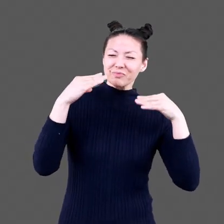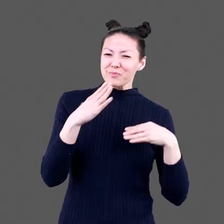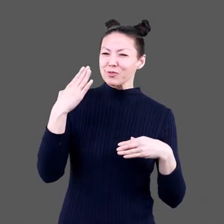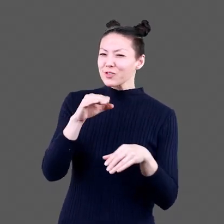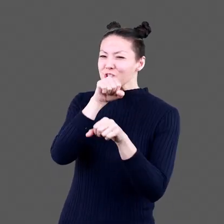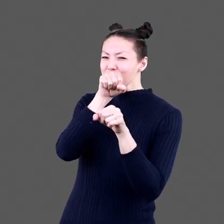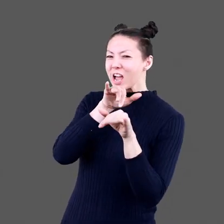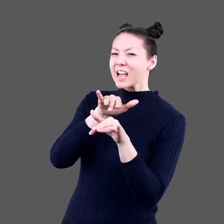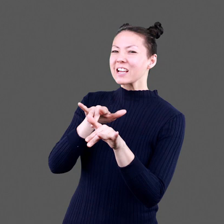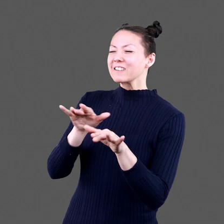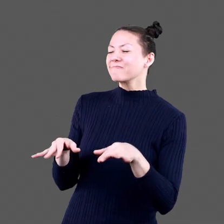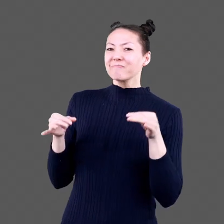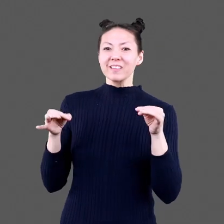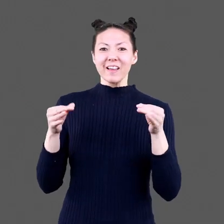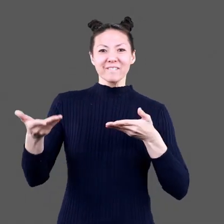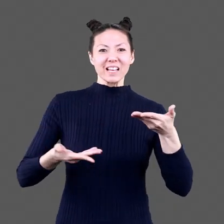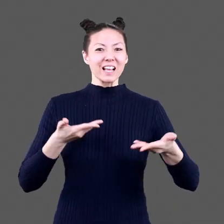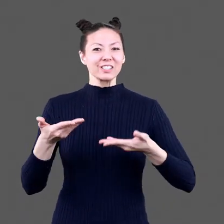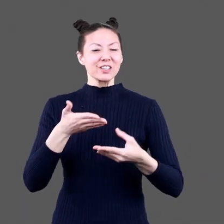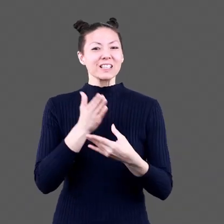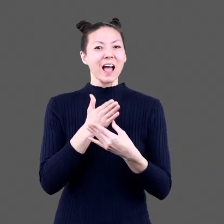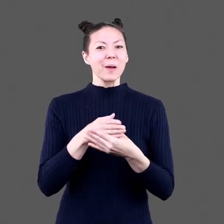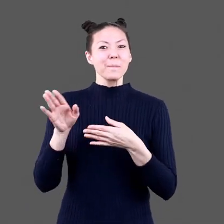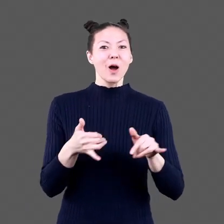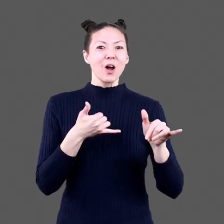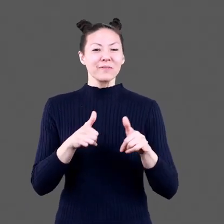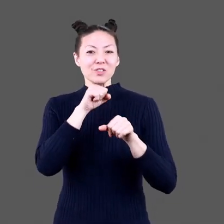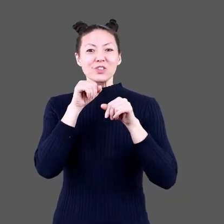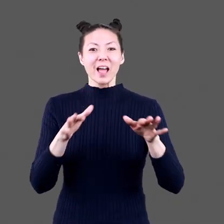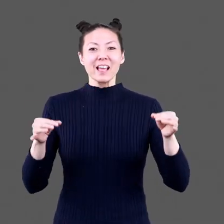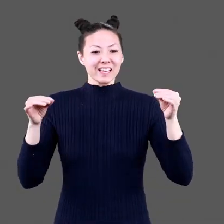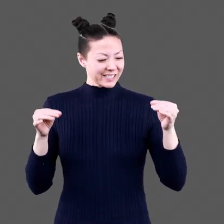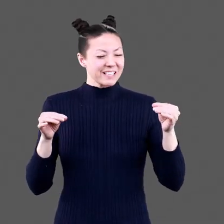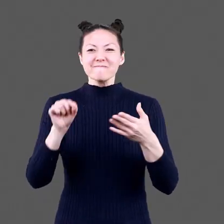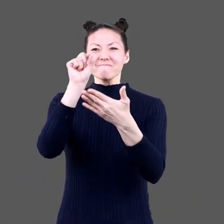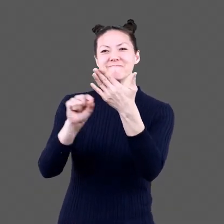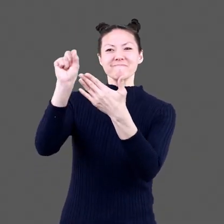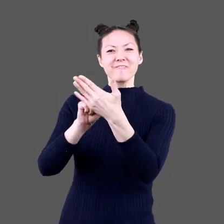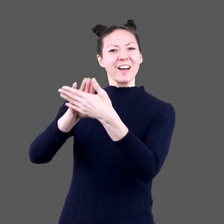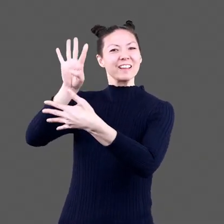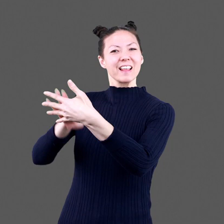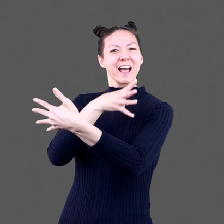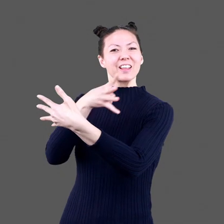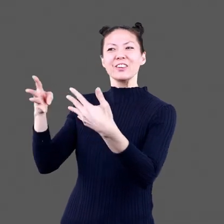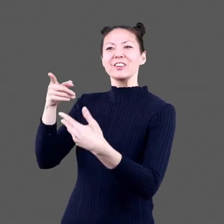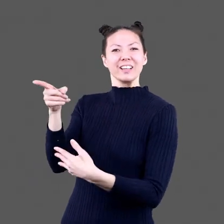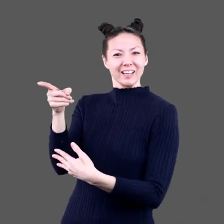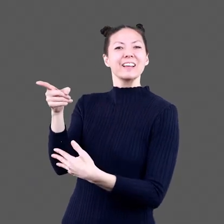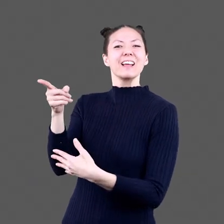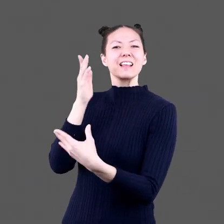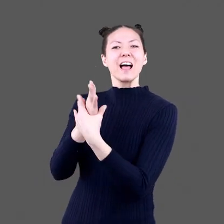A smiling blue dragon holds an invitation to a taco party for dragons And marks off a day on a calendar